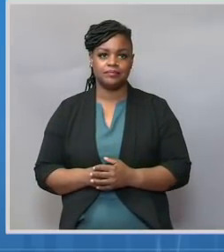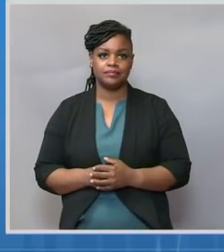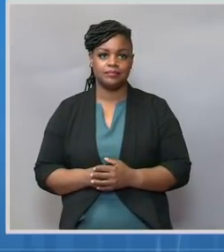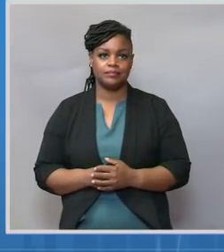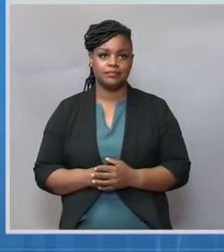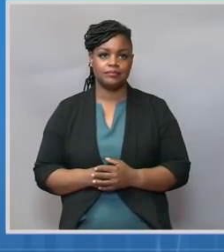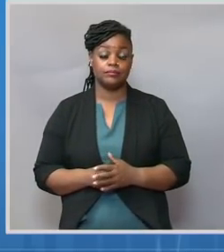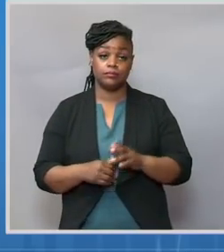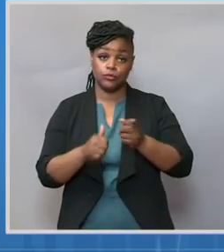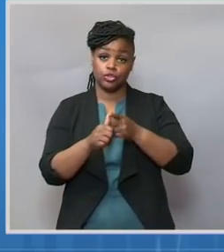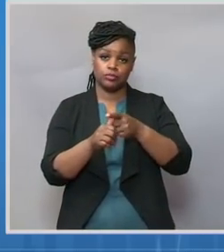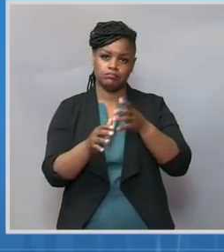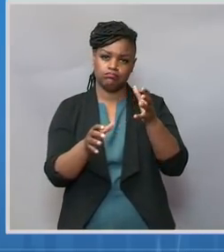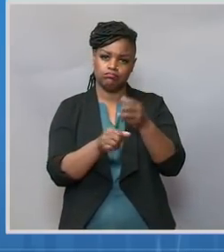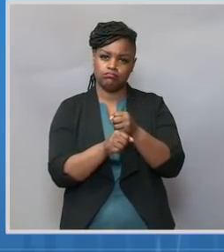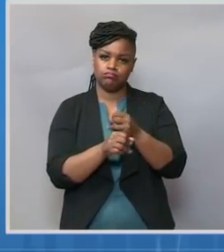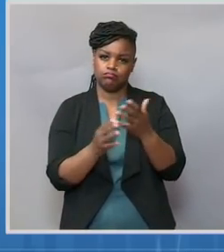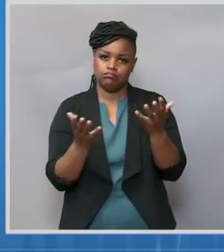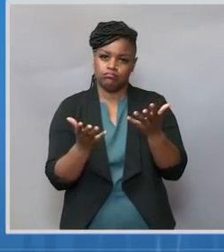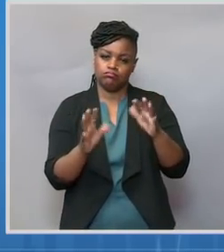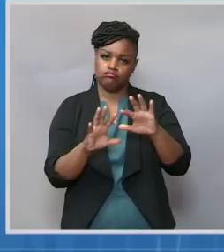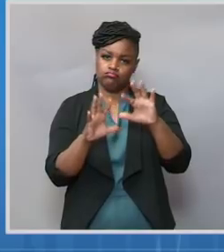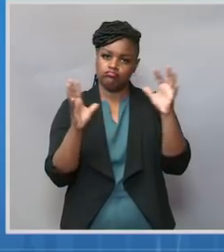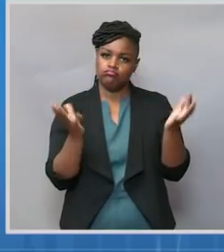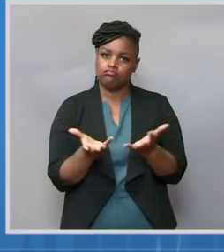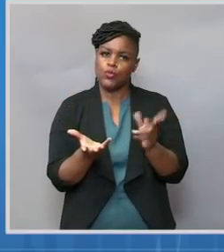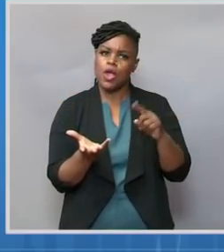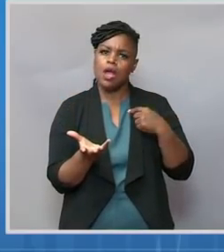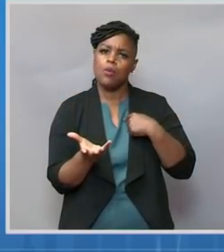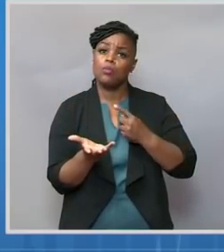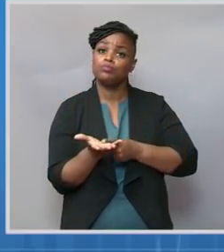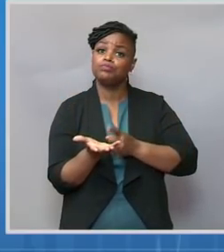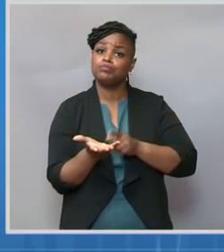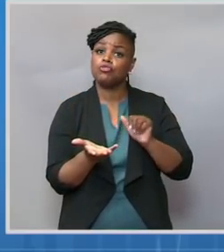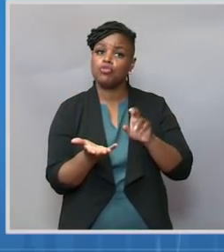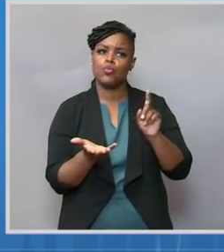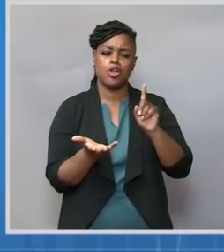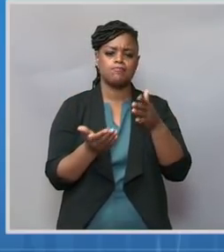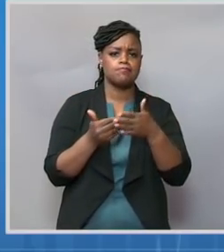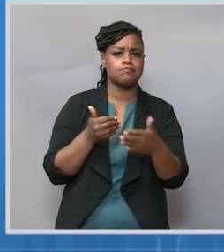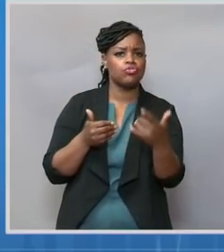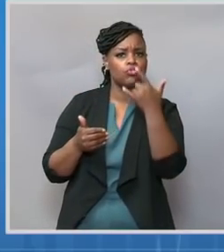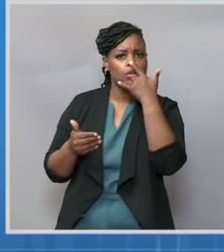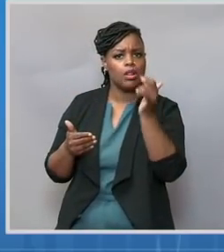vaccination program and where we're headed as we enter our next phase.